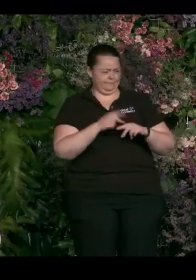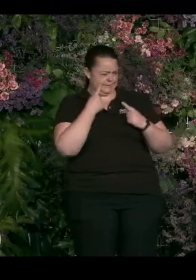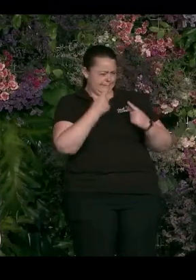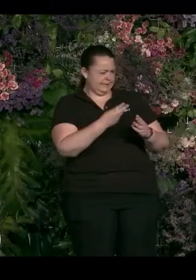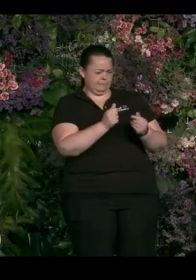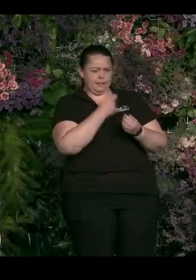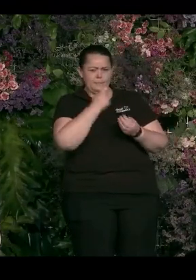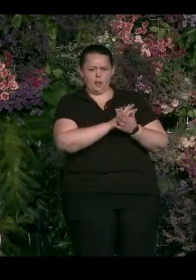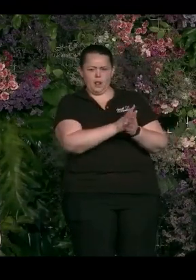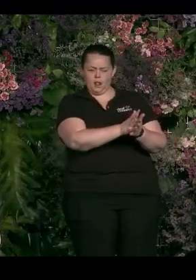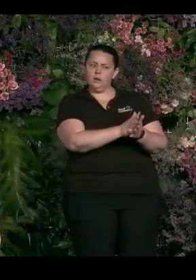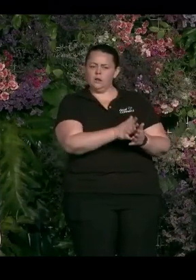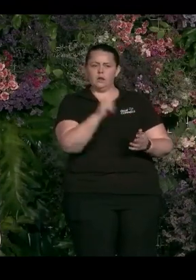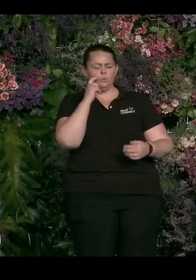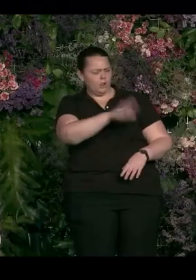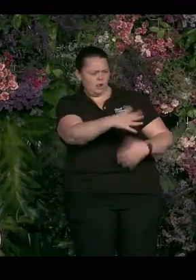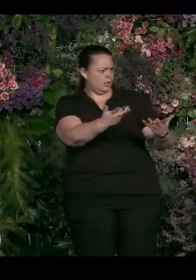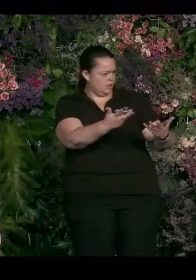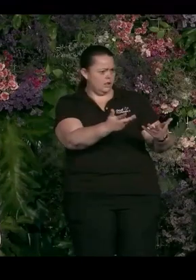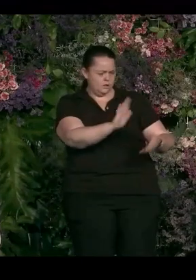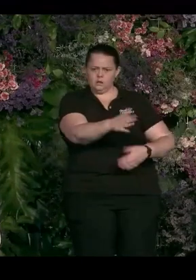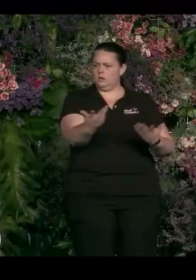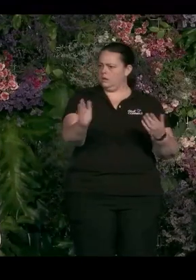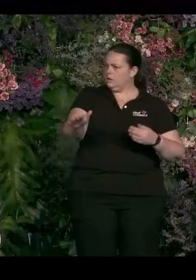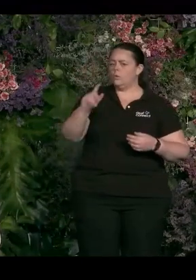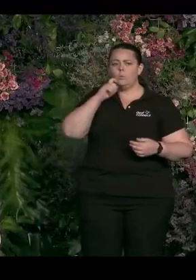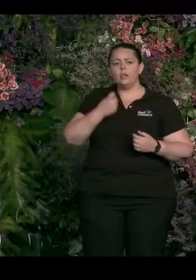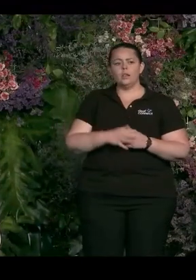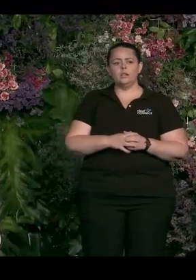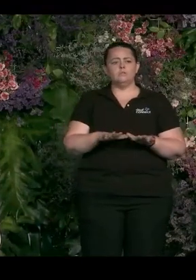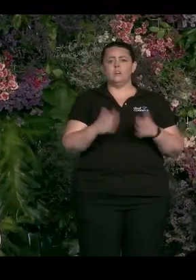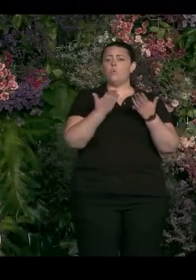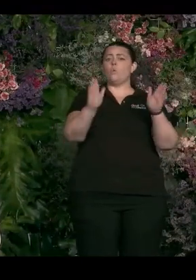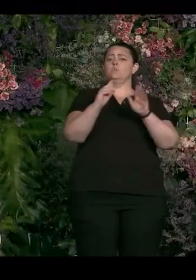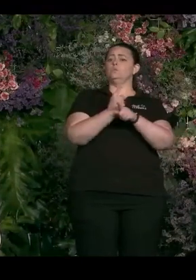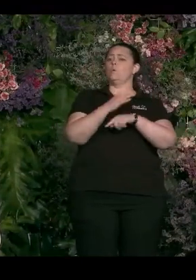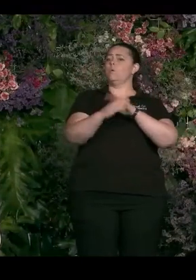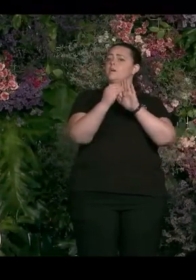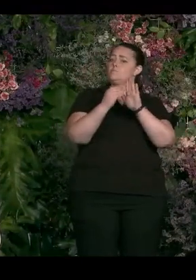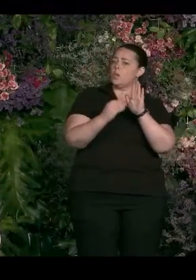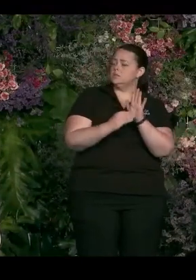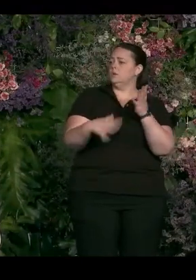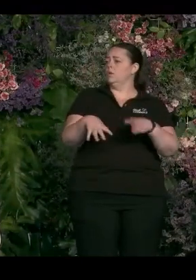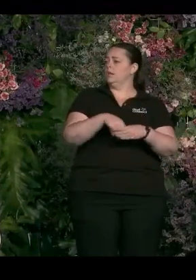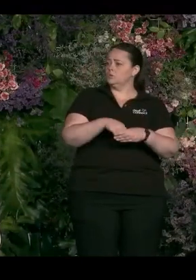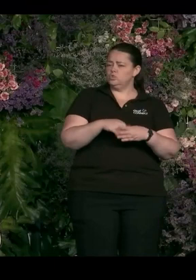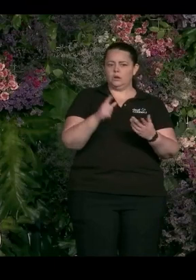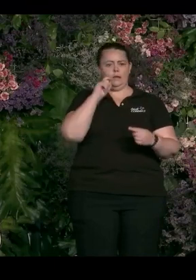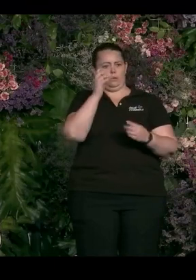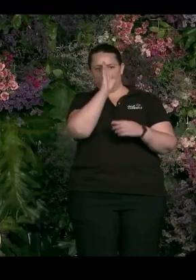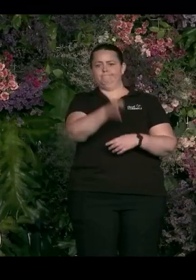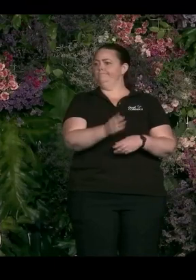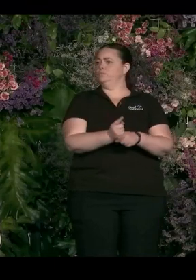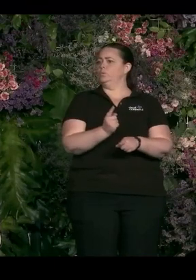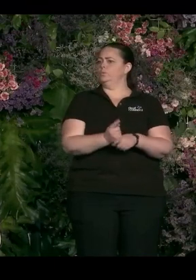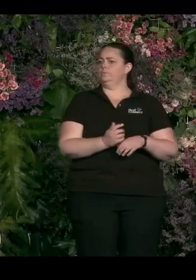right. He will openly talk about policies that we have or inclusion in general. And I think when we talk workplace inclusion,